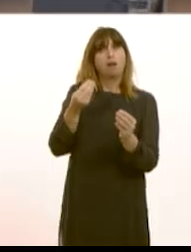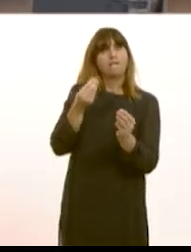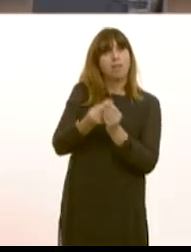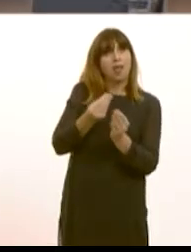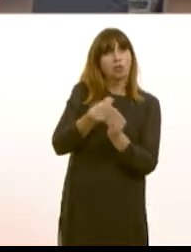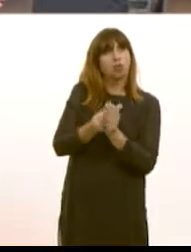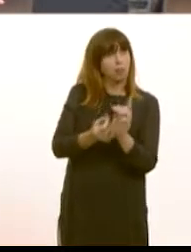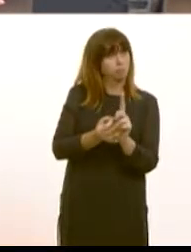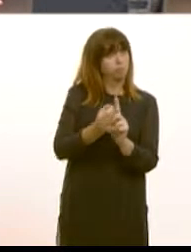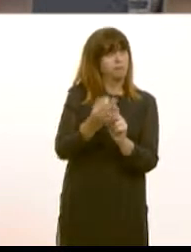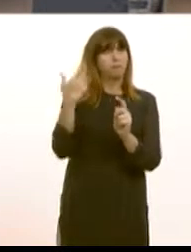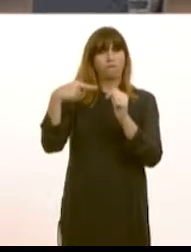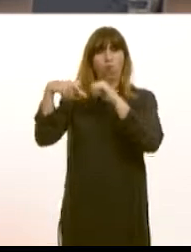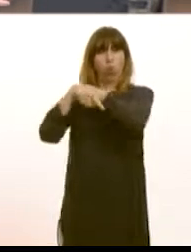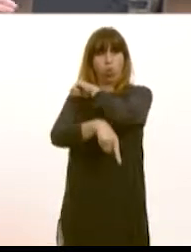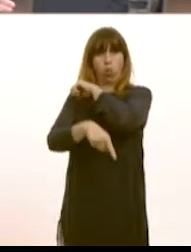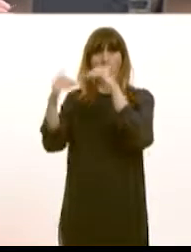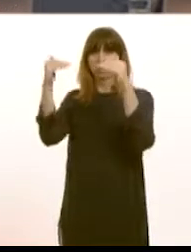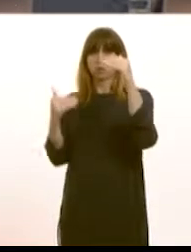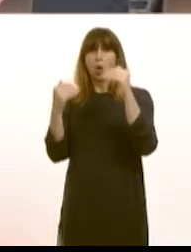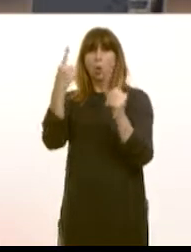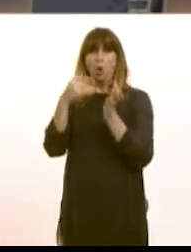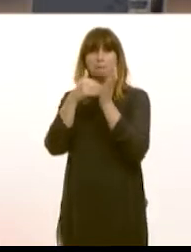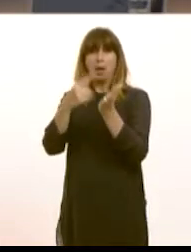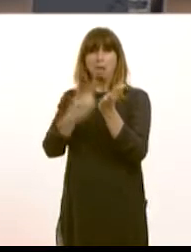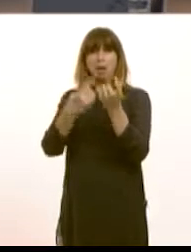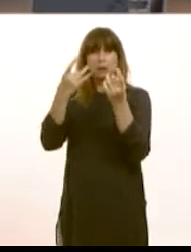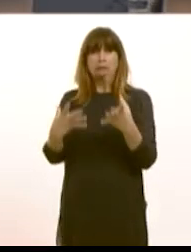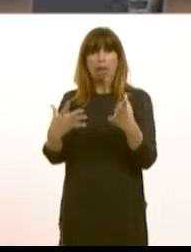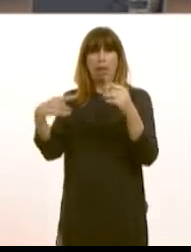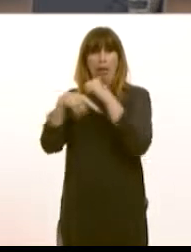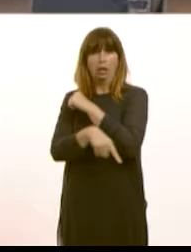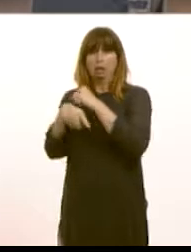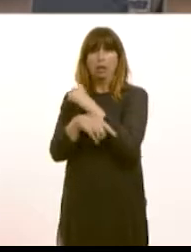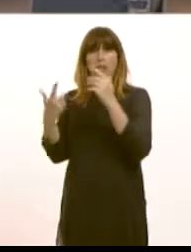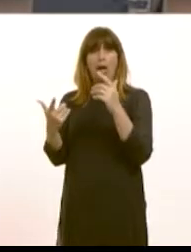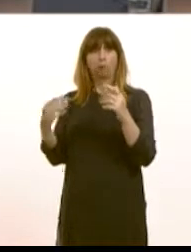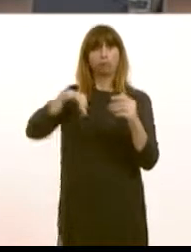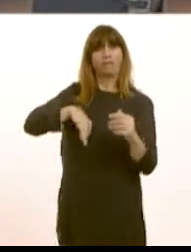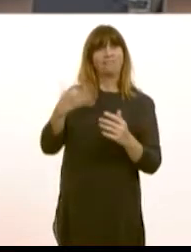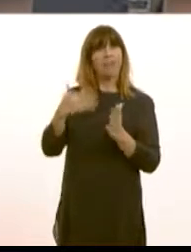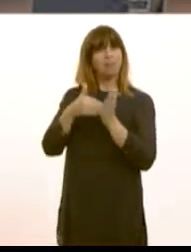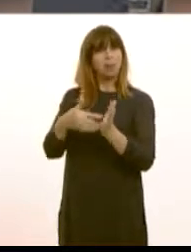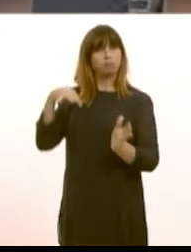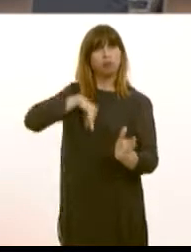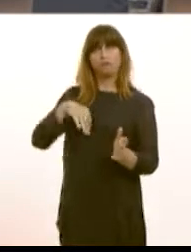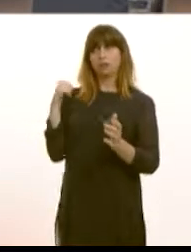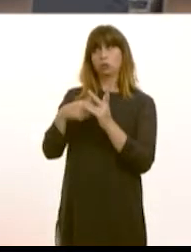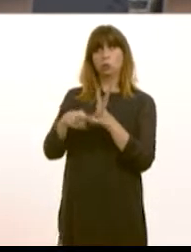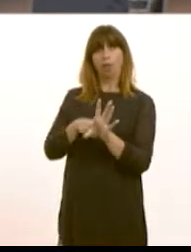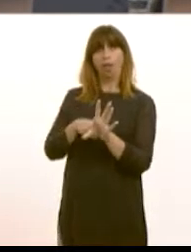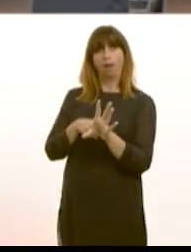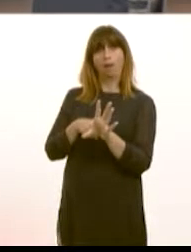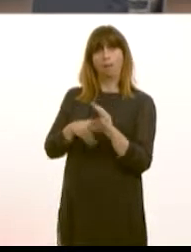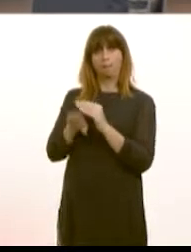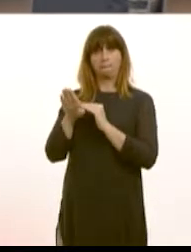Portolibut as well, where we saw losses being discussed of £1 million a day beforehand, and we're now turning into profits in a month. I think it was £5 million in July, and perhaps